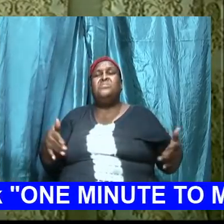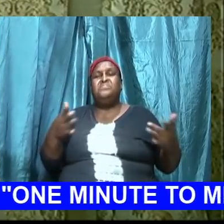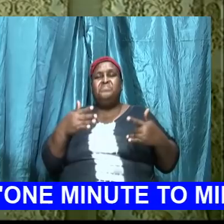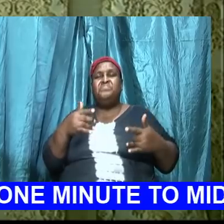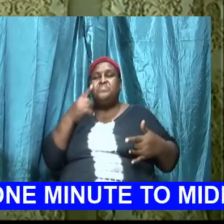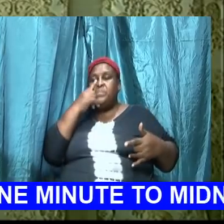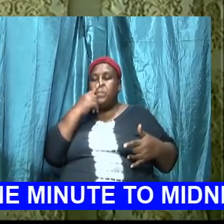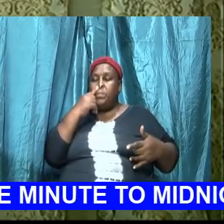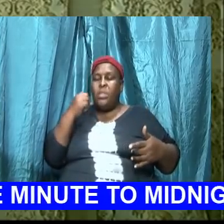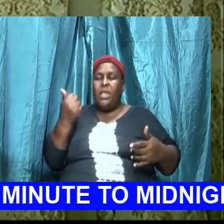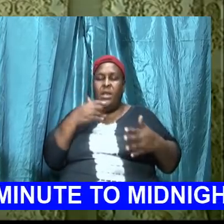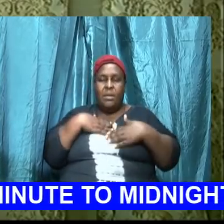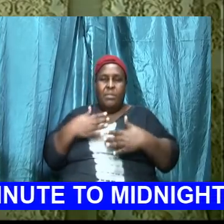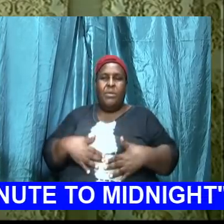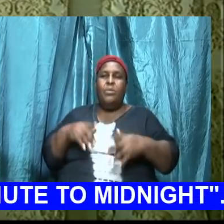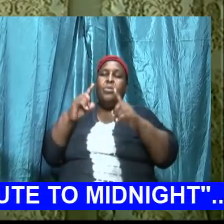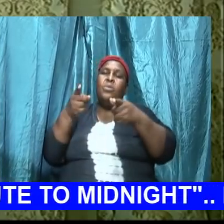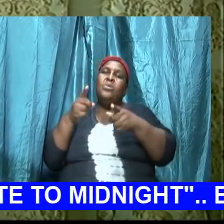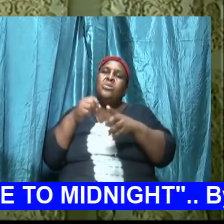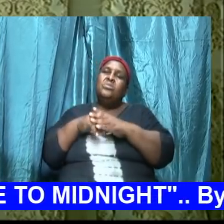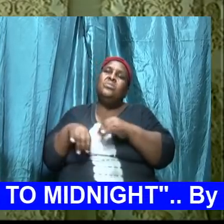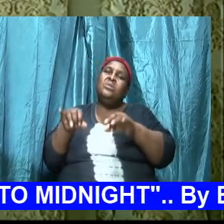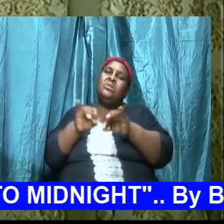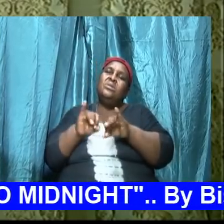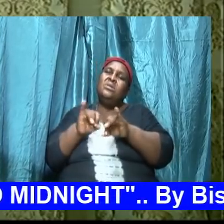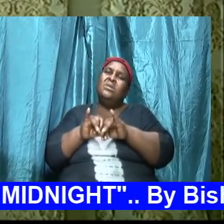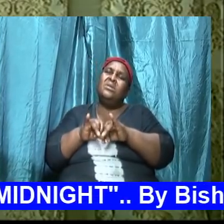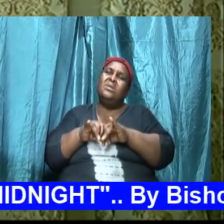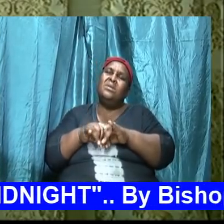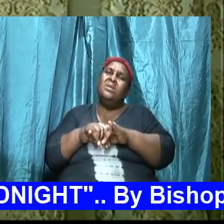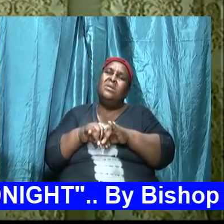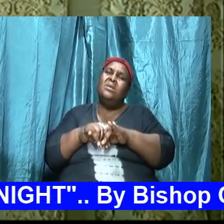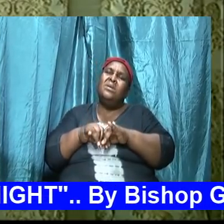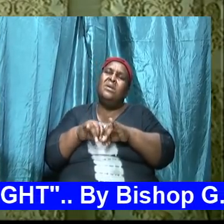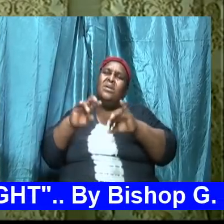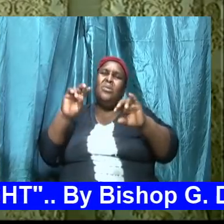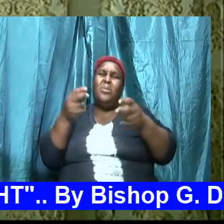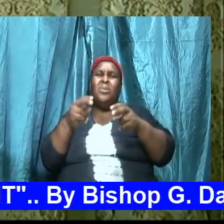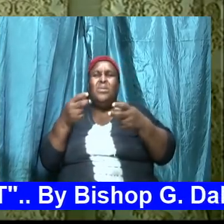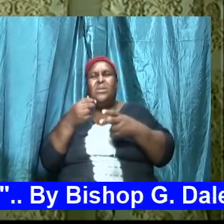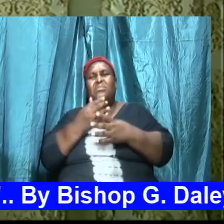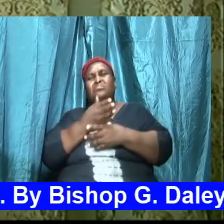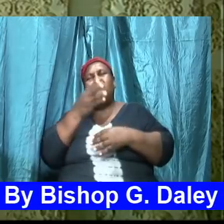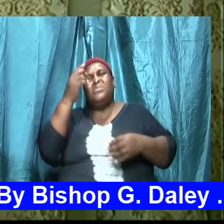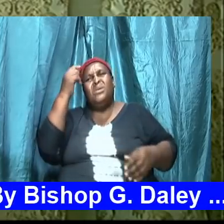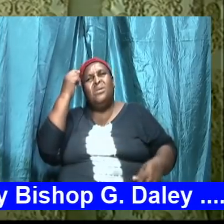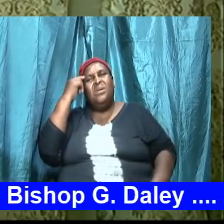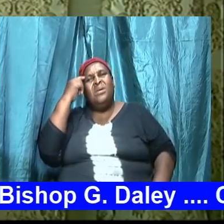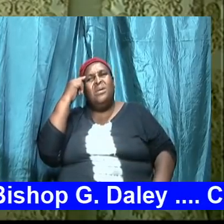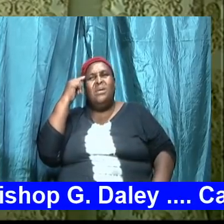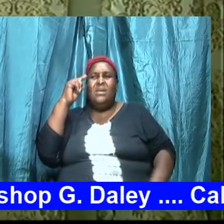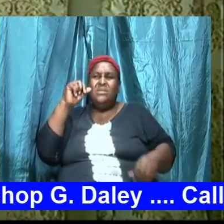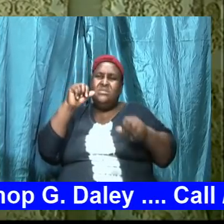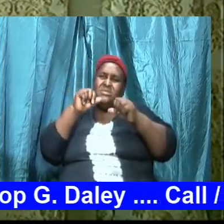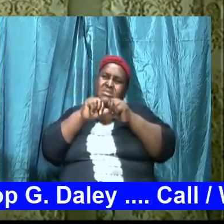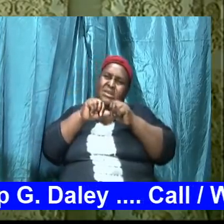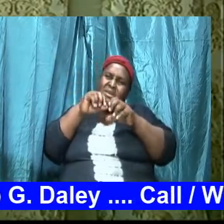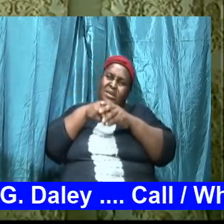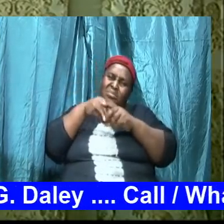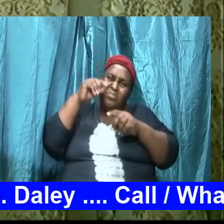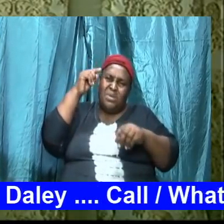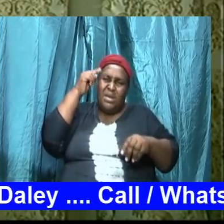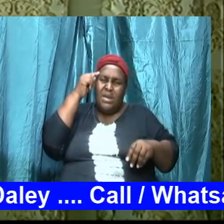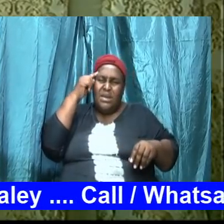individual and packs their minds so that the thing comes in and resonates and stay there and they see it and